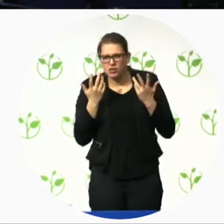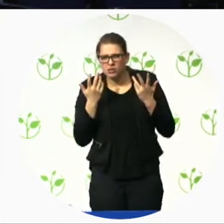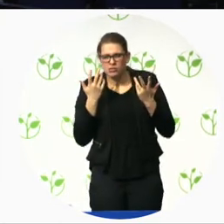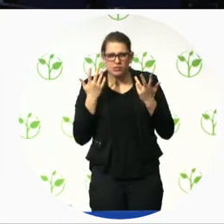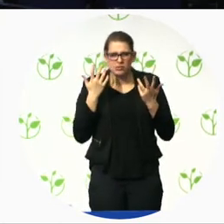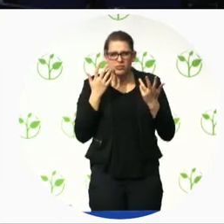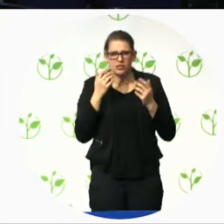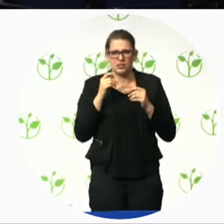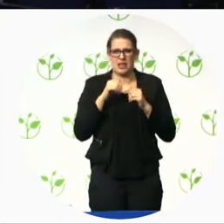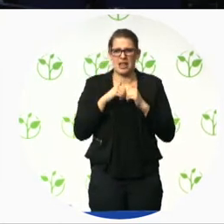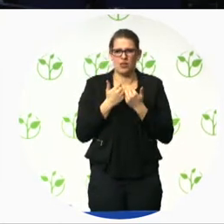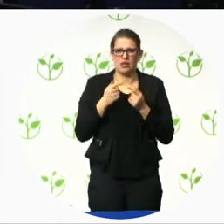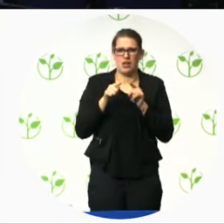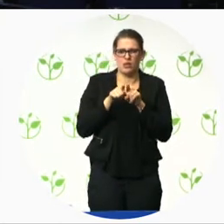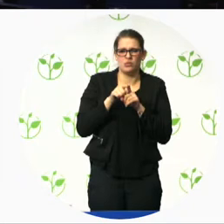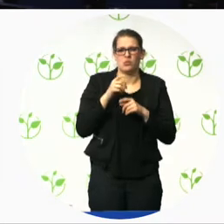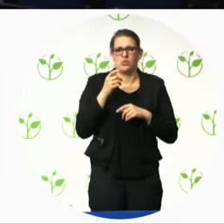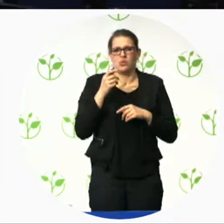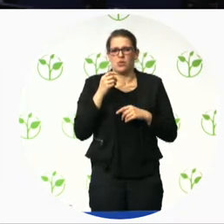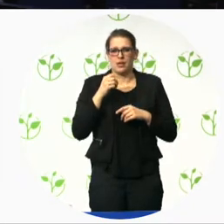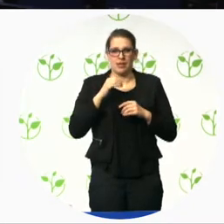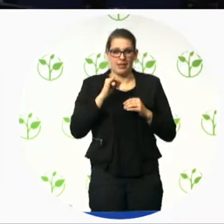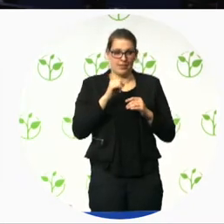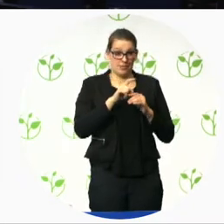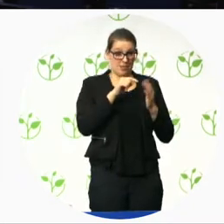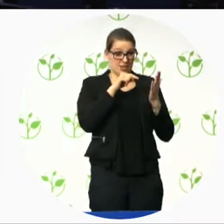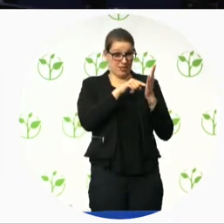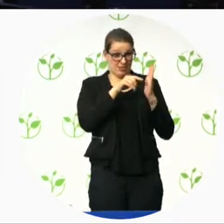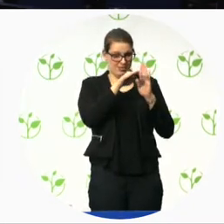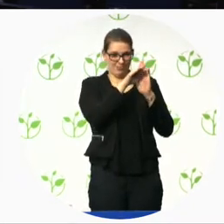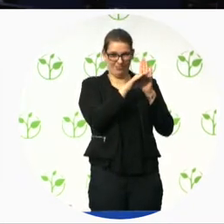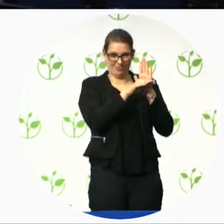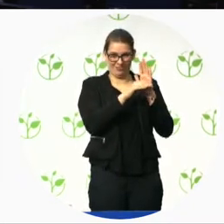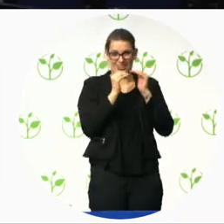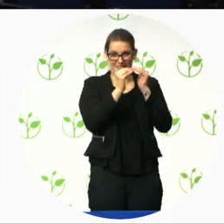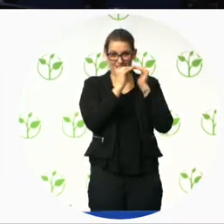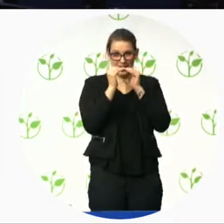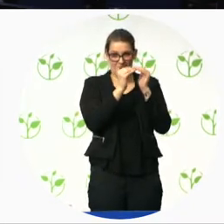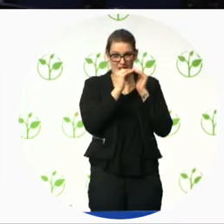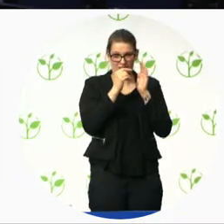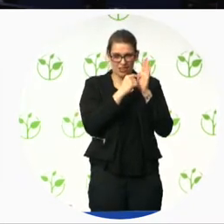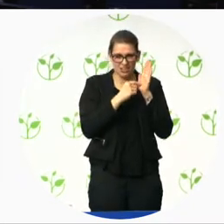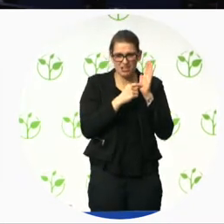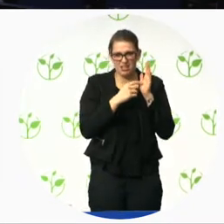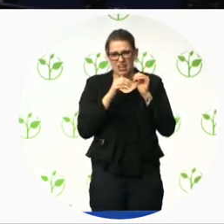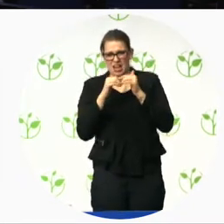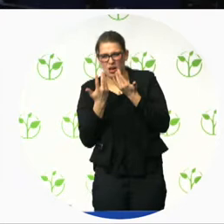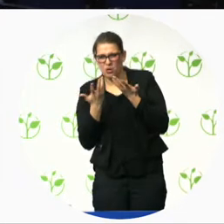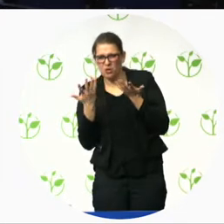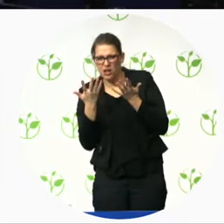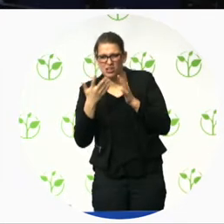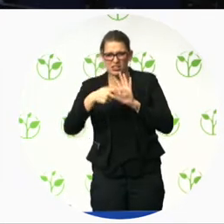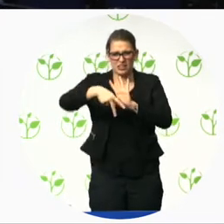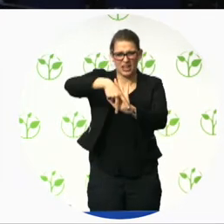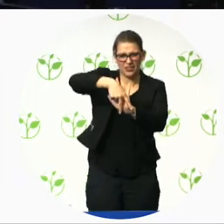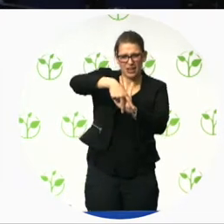well at the next to standard manuals so the confusion between standard manuals and what details the standard manuals